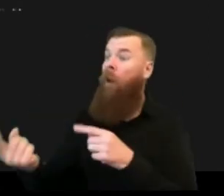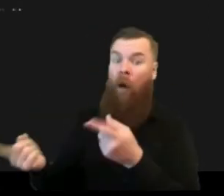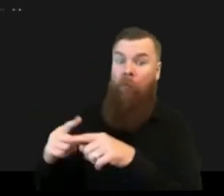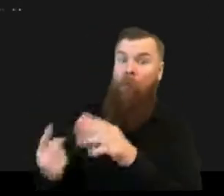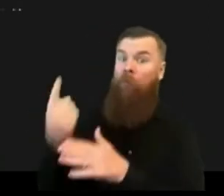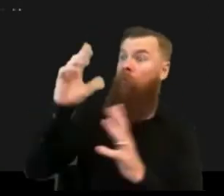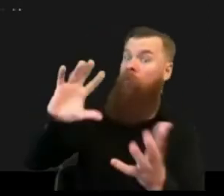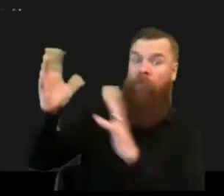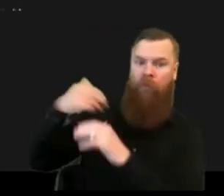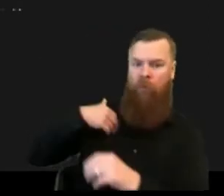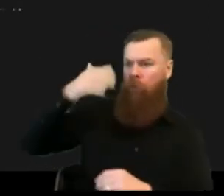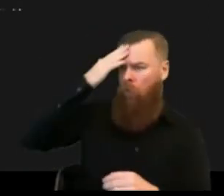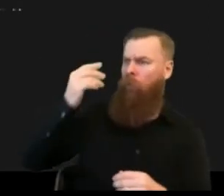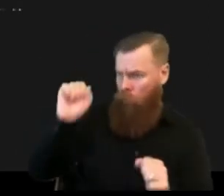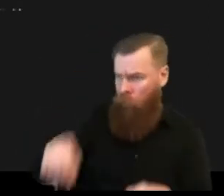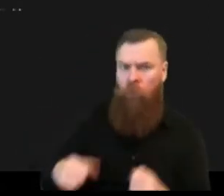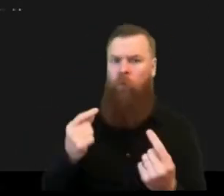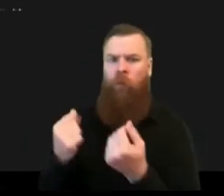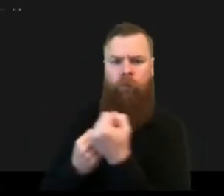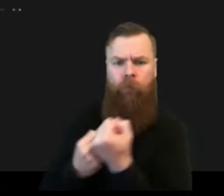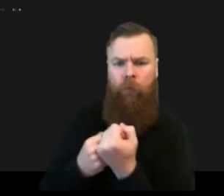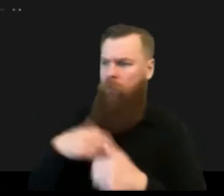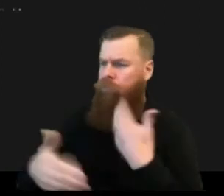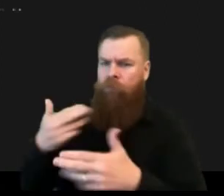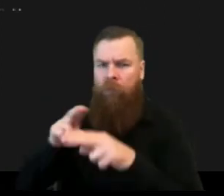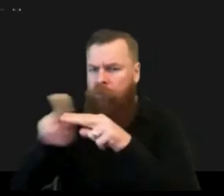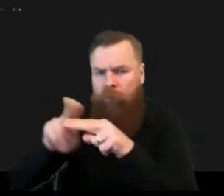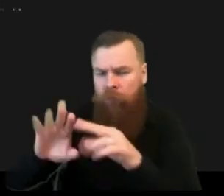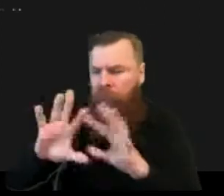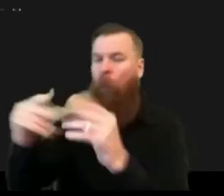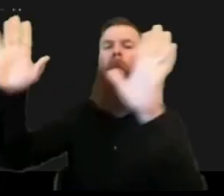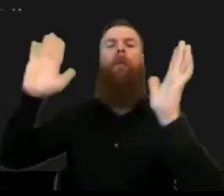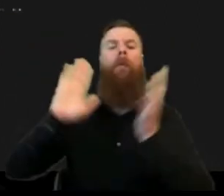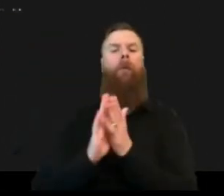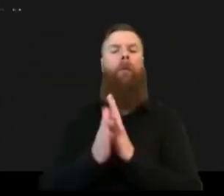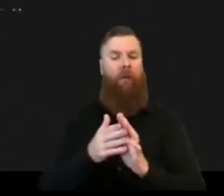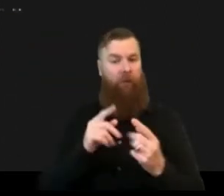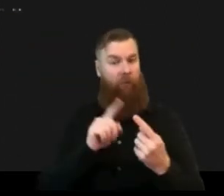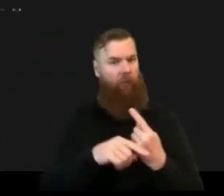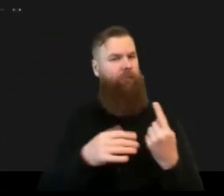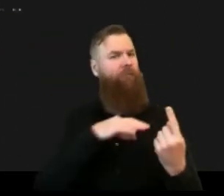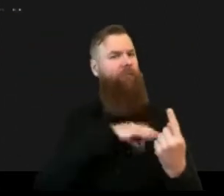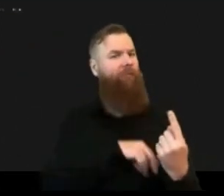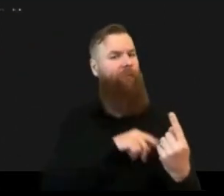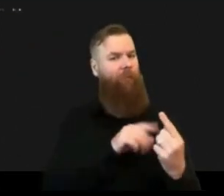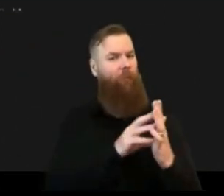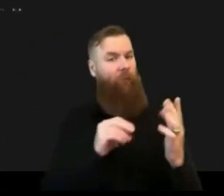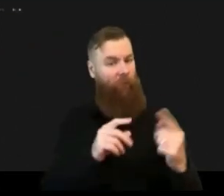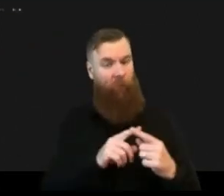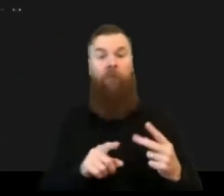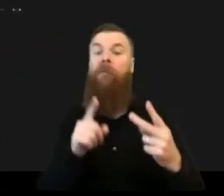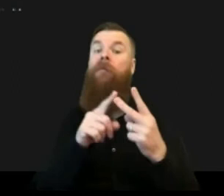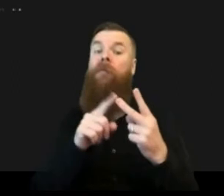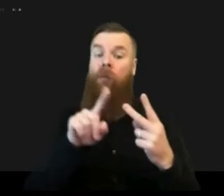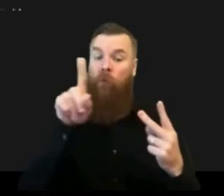and for for the second questions you had on the kind of key indicators um we i mean we understood the question slightly differently